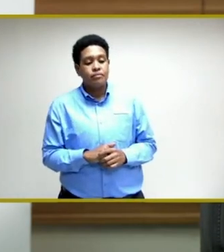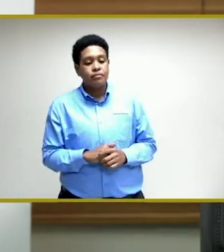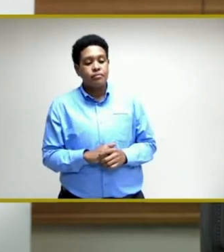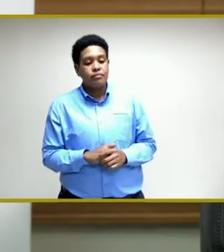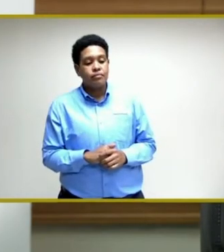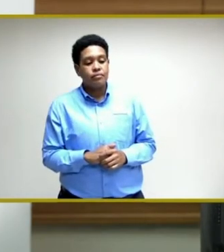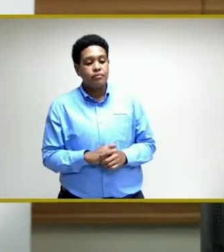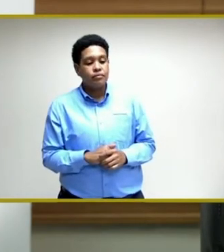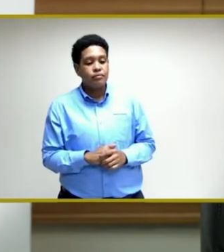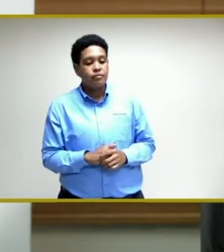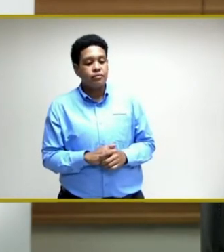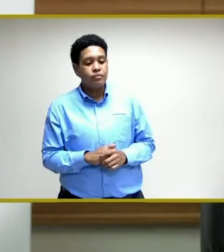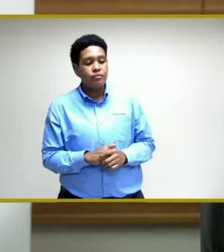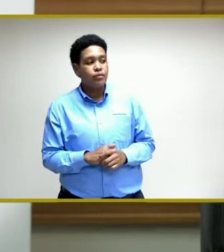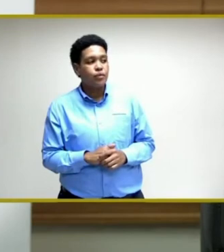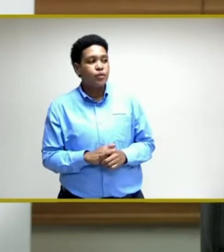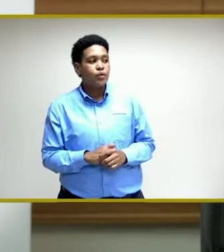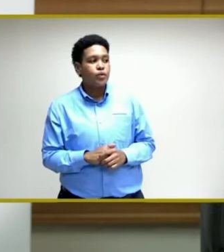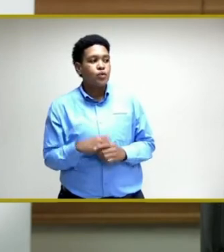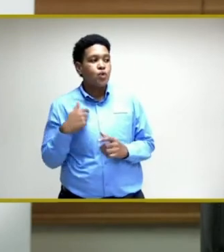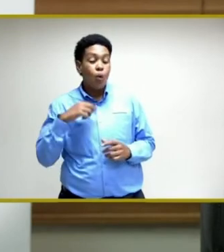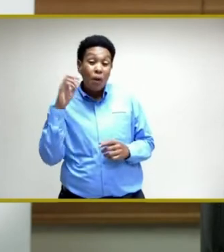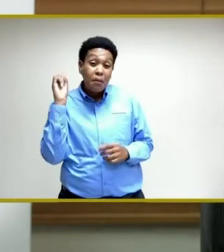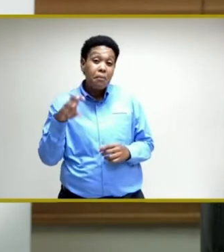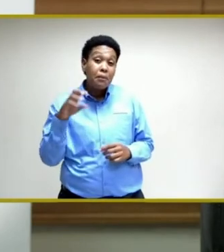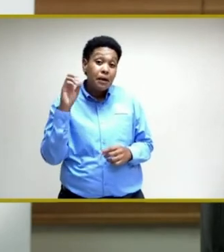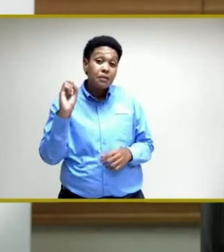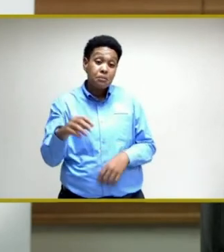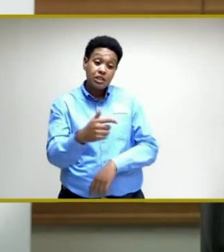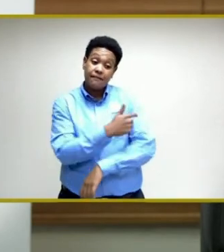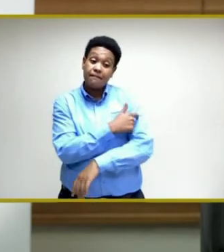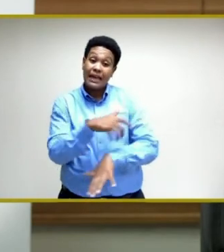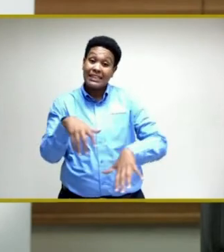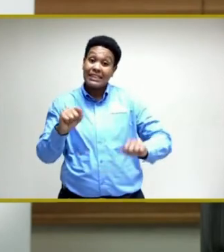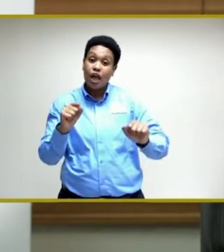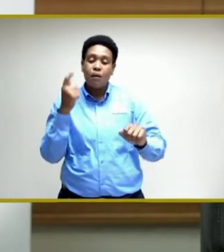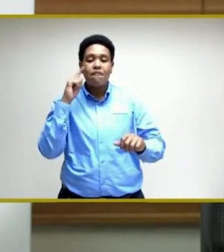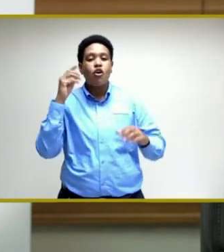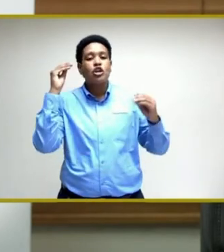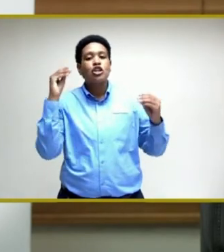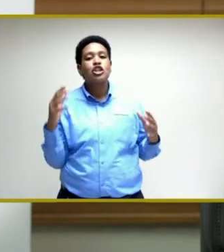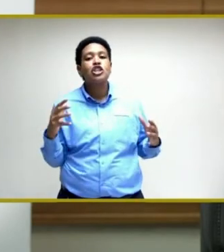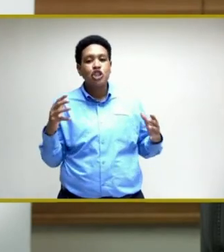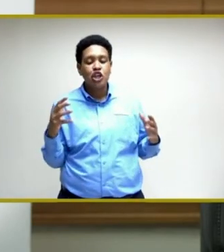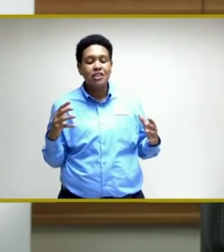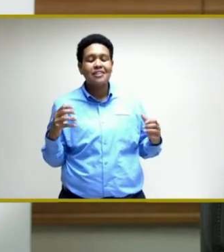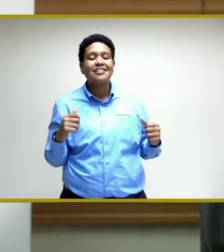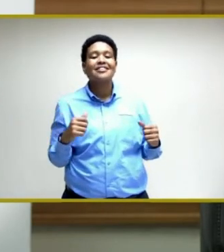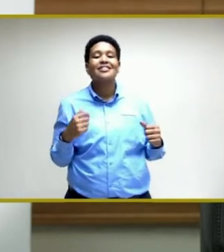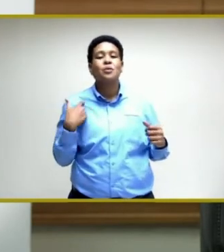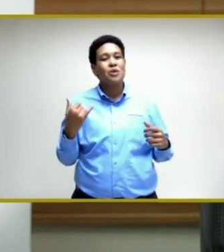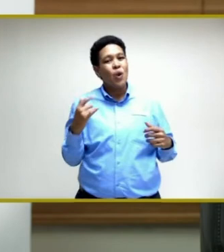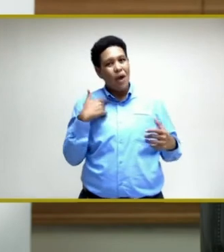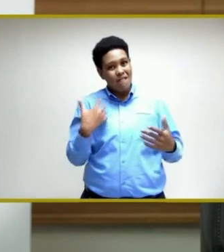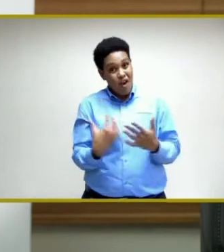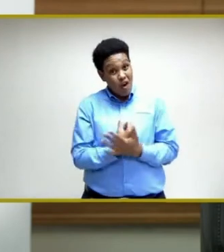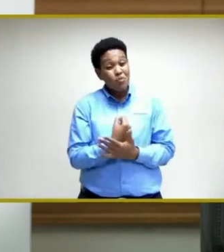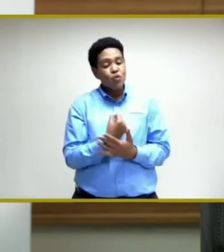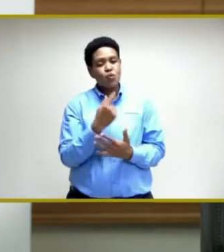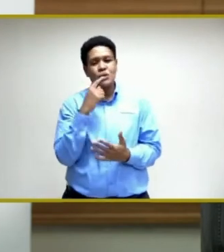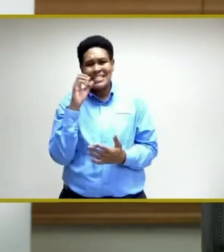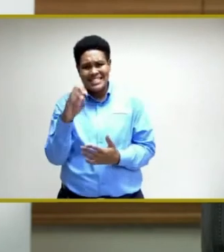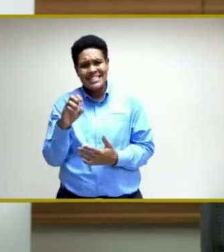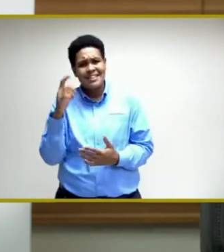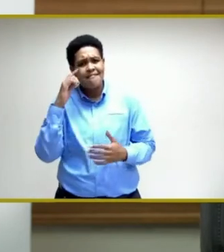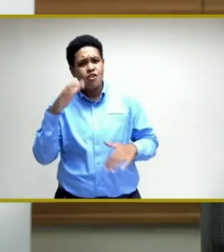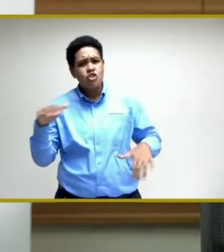been pitching vaccine take-up for our teachers, where we will now have an opportunity to pitch